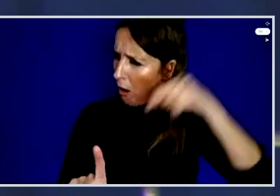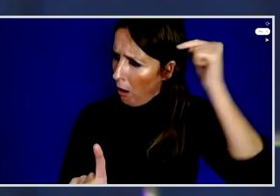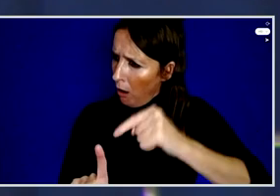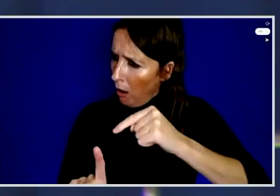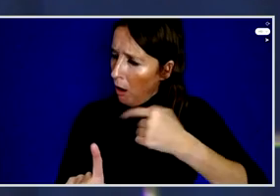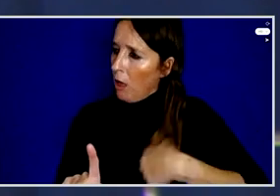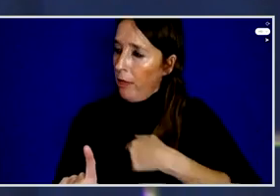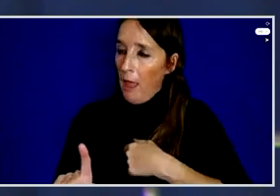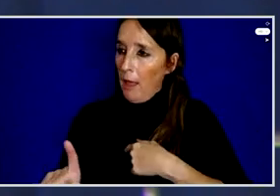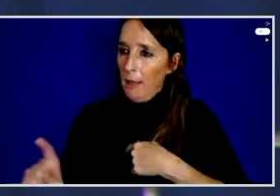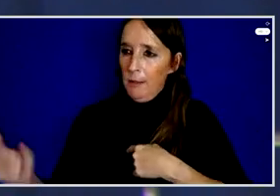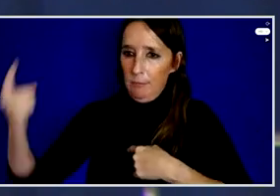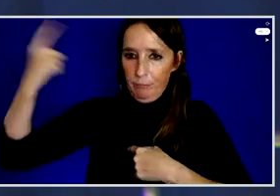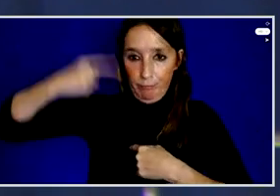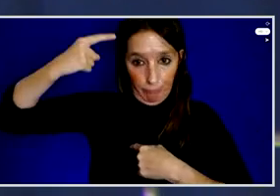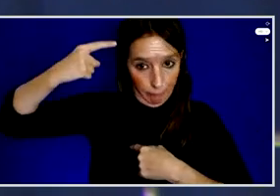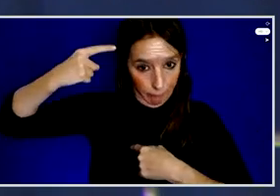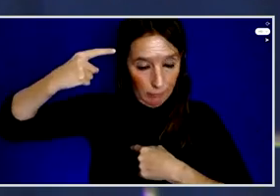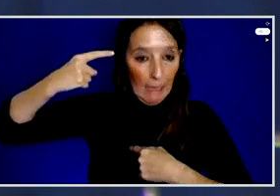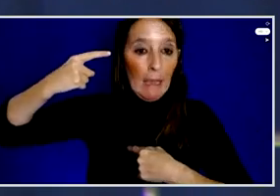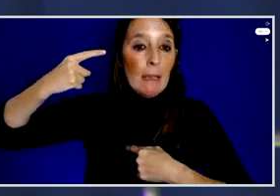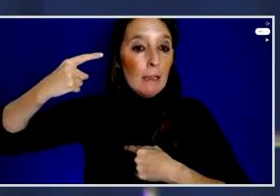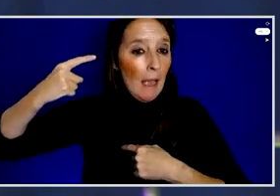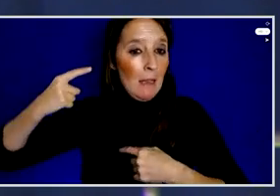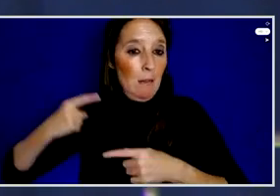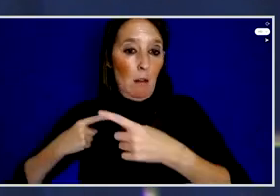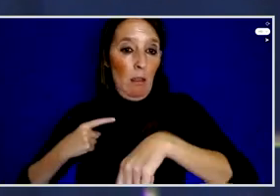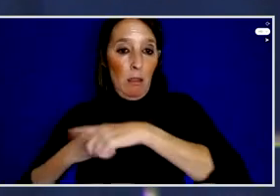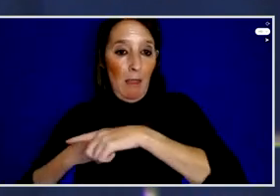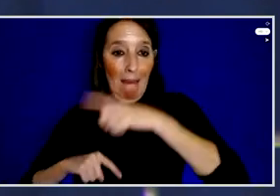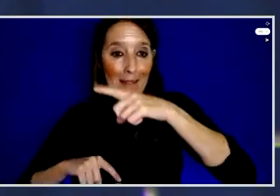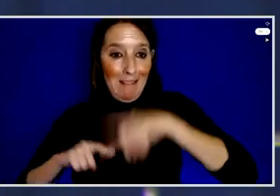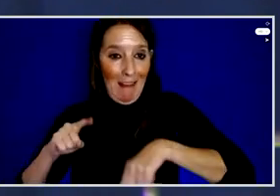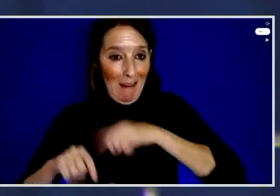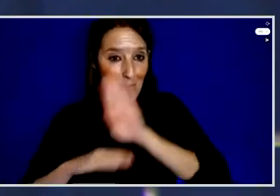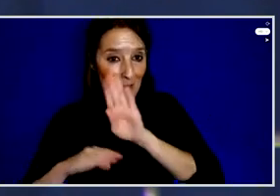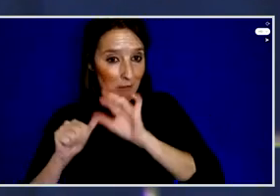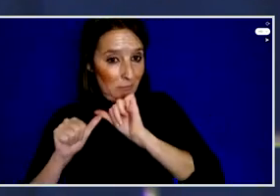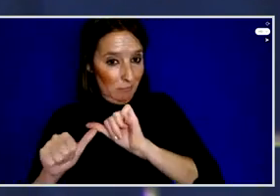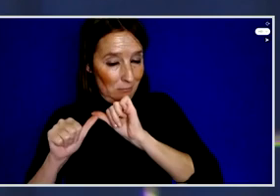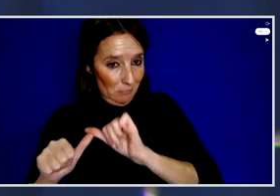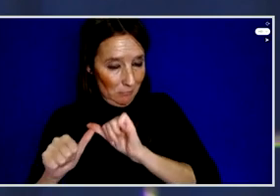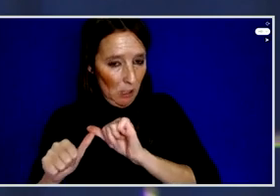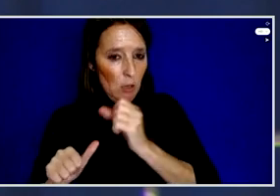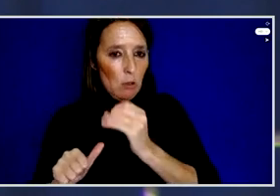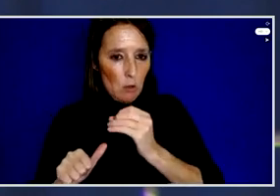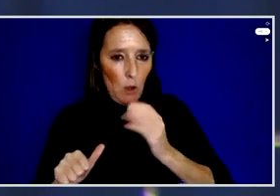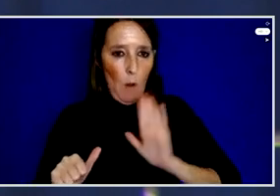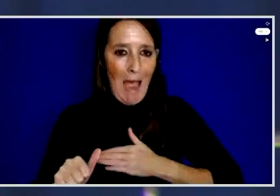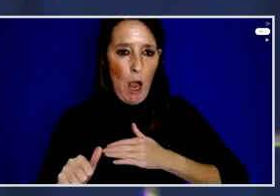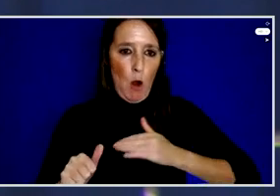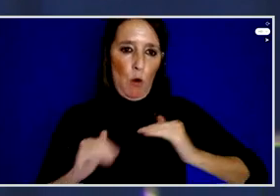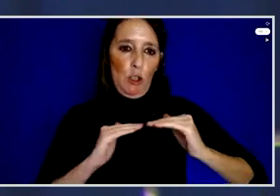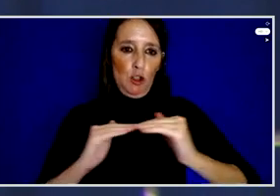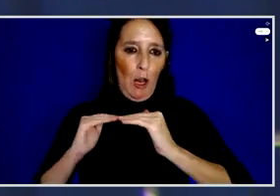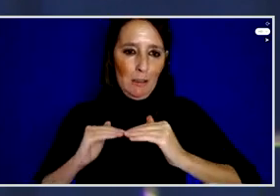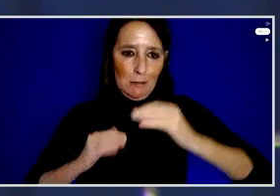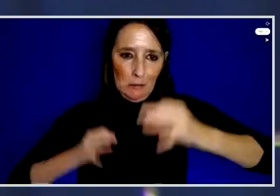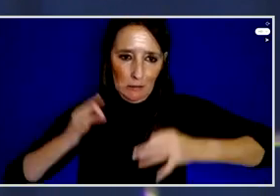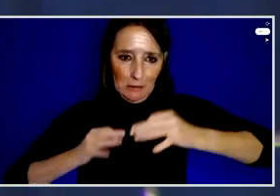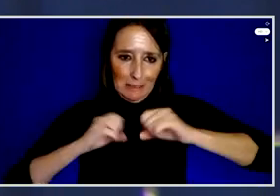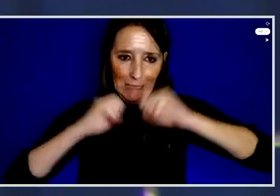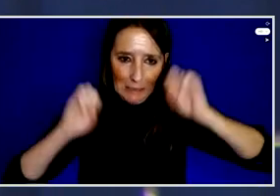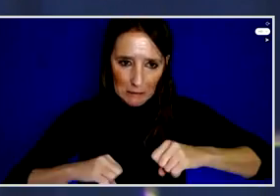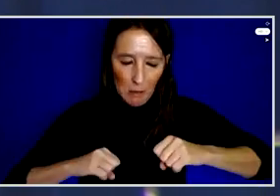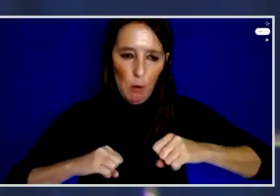face these slaps and they cannot stand for themselves and they still need for that as well. think our justice system, building of institutions to ensure